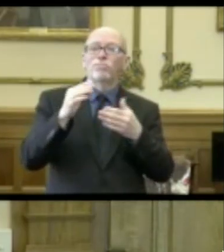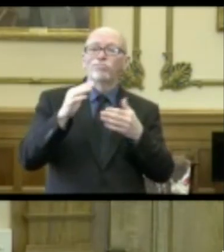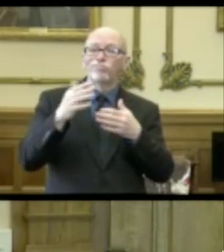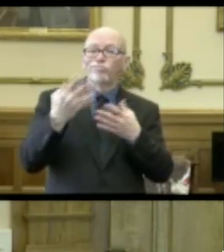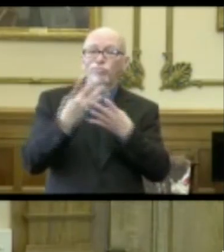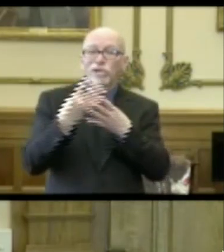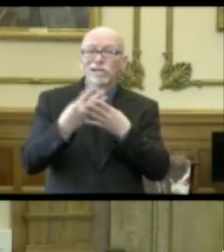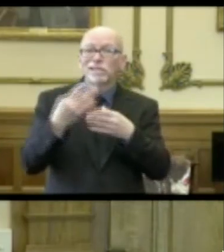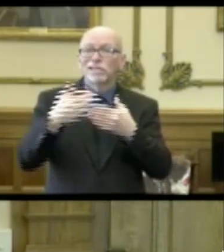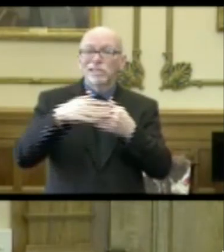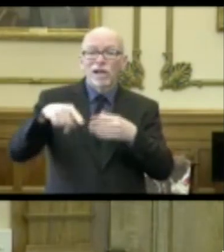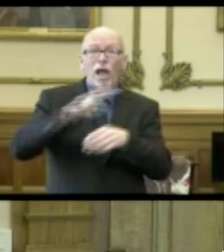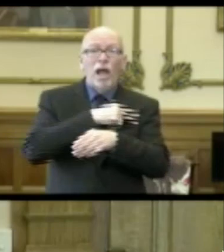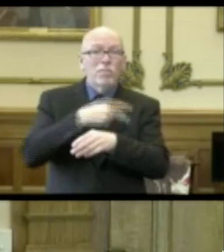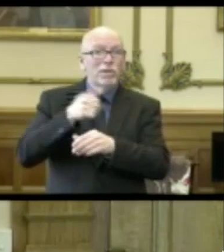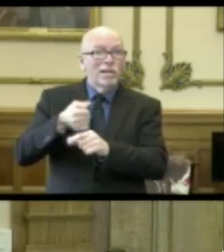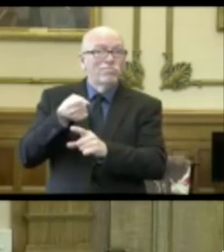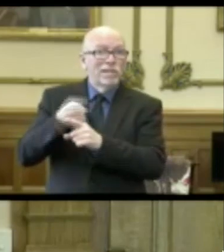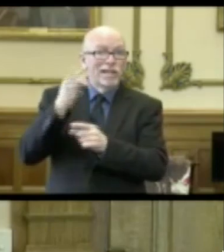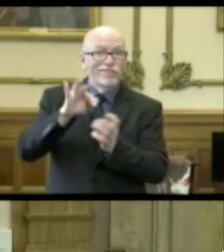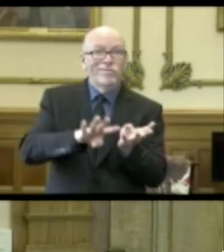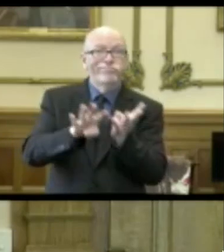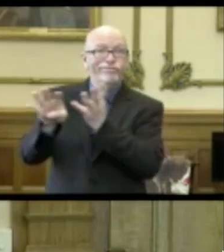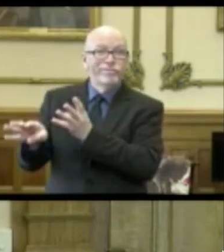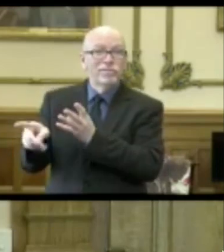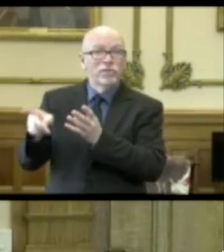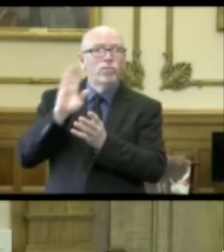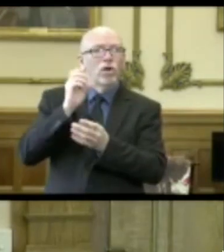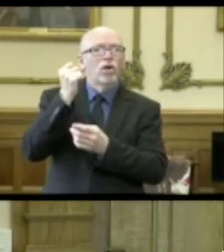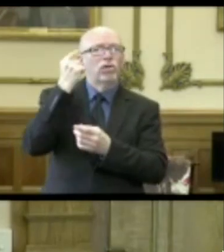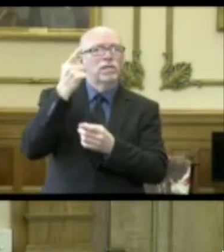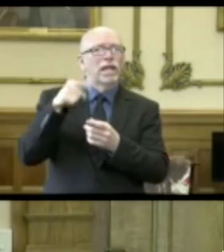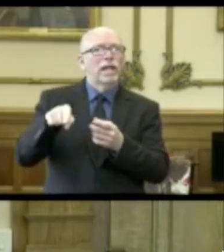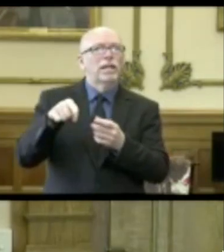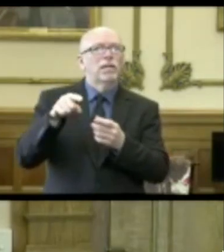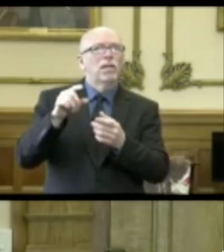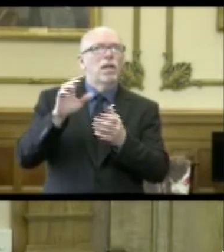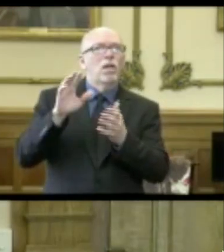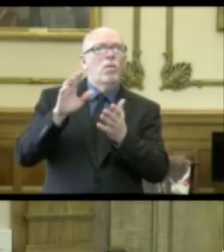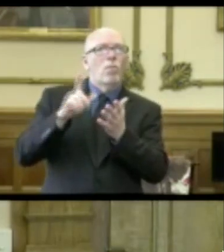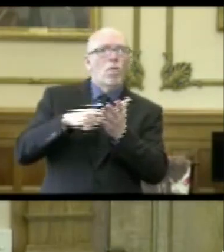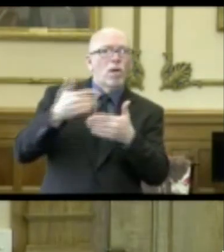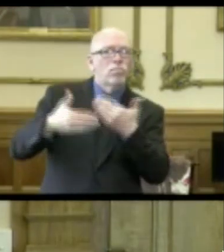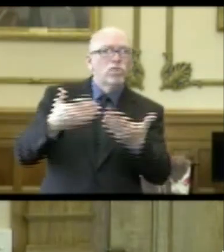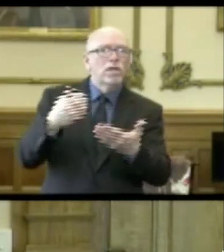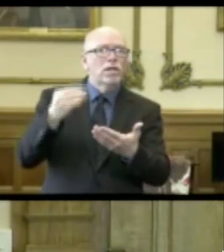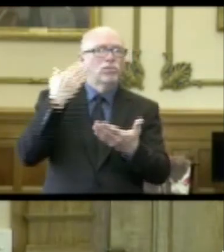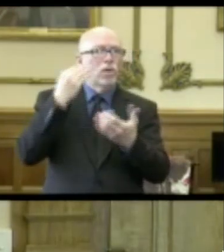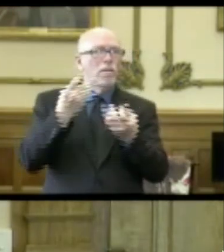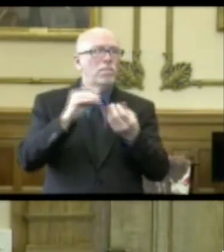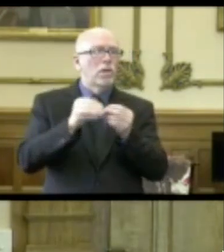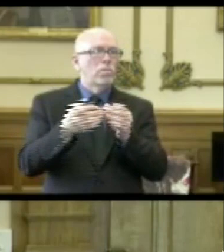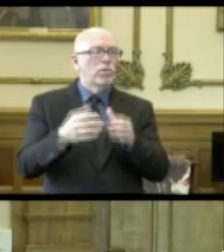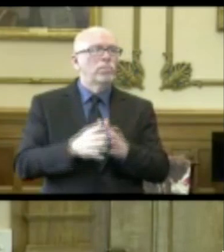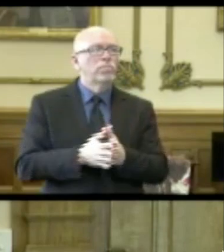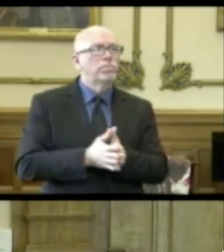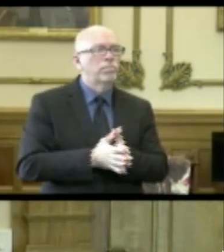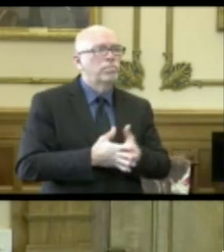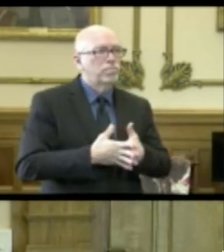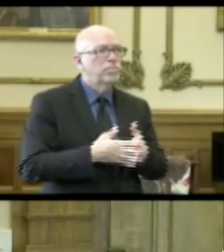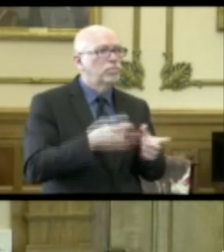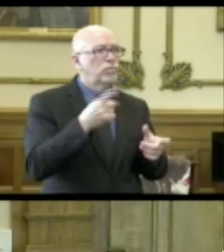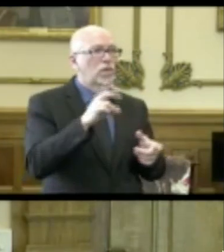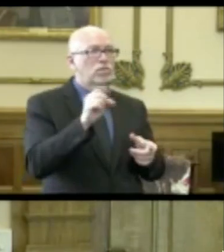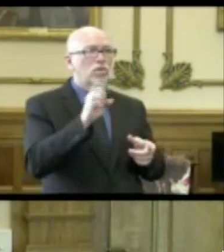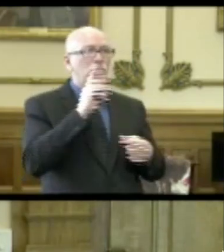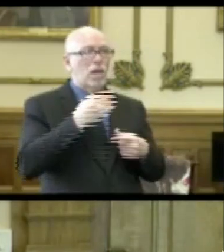hospitals could be impacted by outbreaks in those prisons will understand the scale of outbreaks and the state's efforts to contain them? Yeah. Dr. Doss, you want to